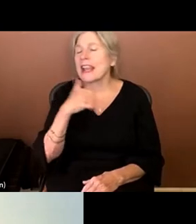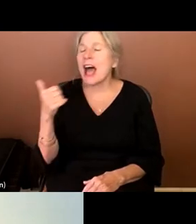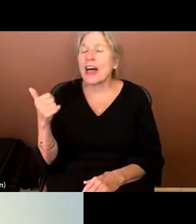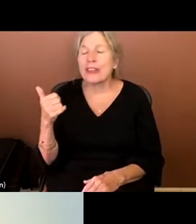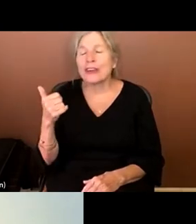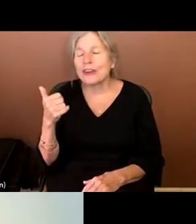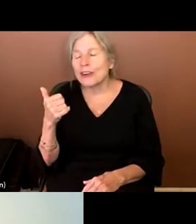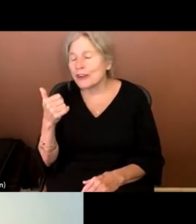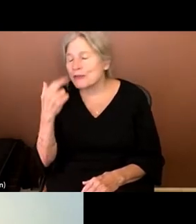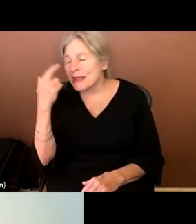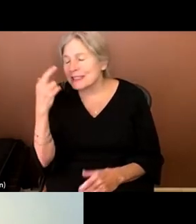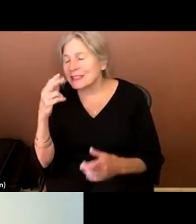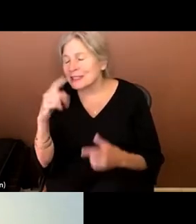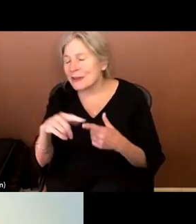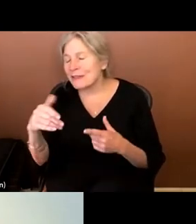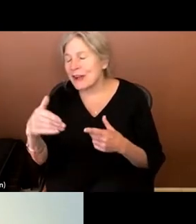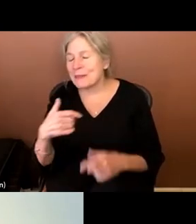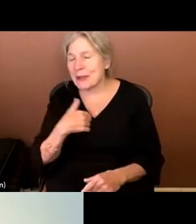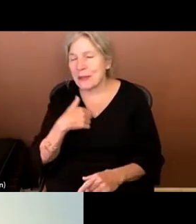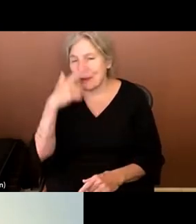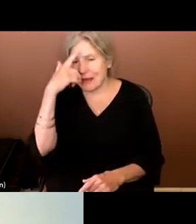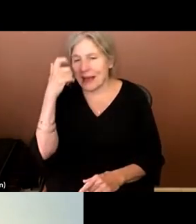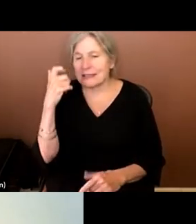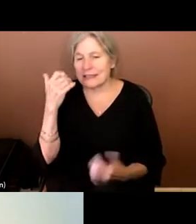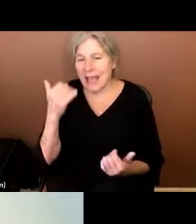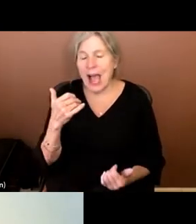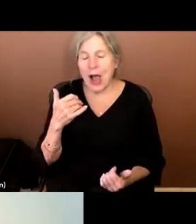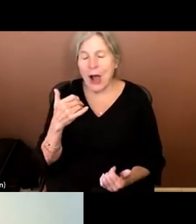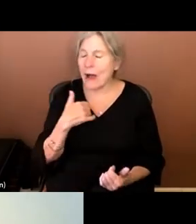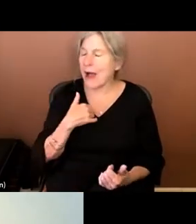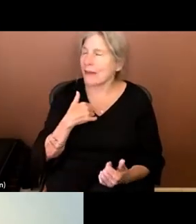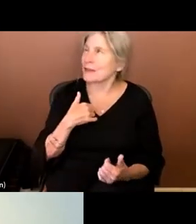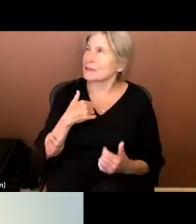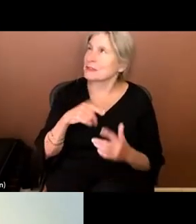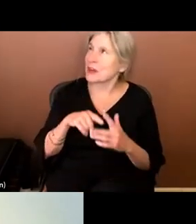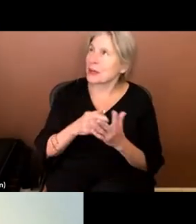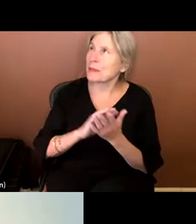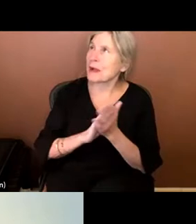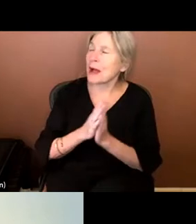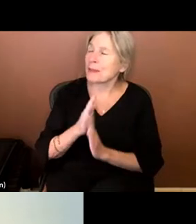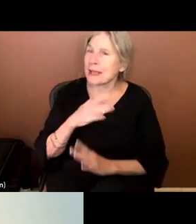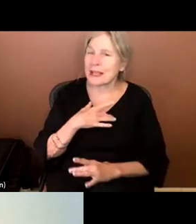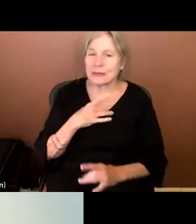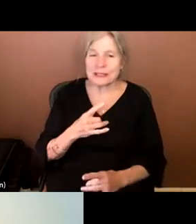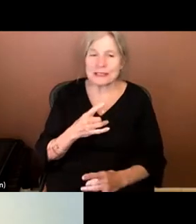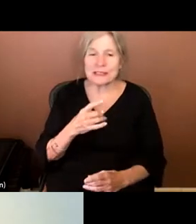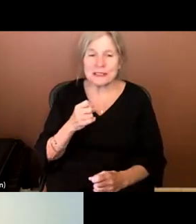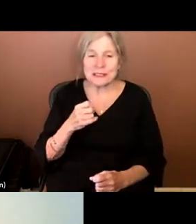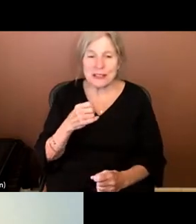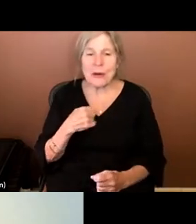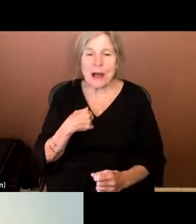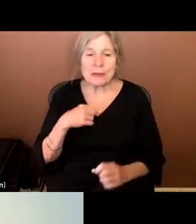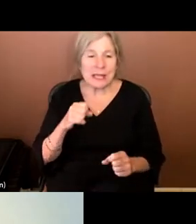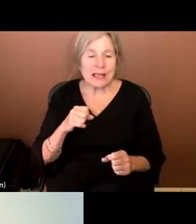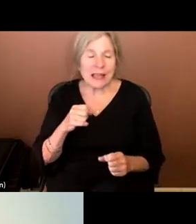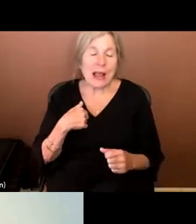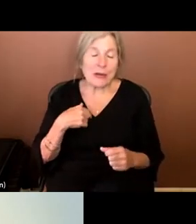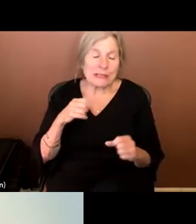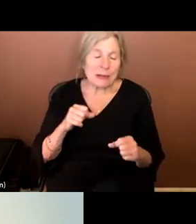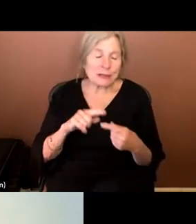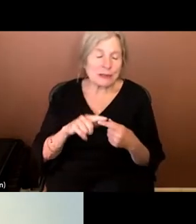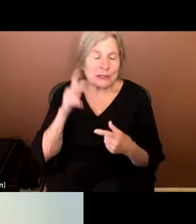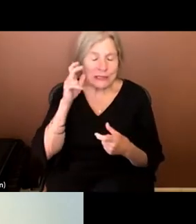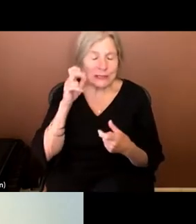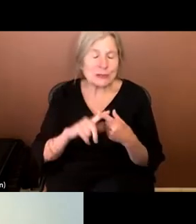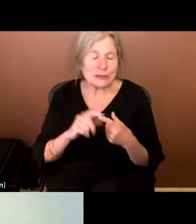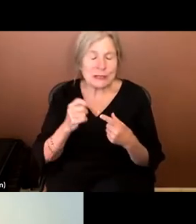panel because it has sparked an interest that did not previously exist. And I've been able to sit in some of the presentations throughout the day,